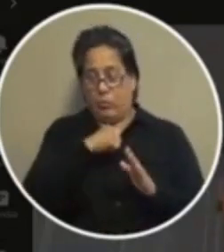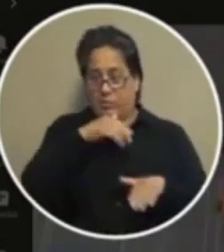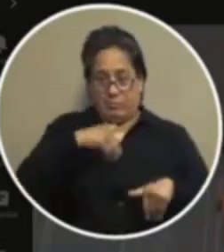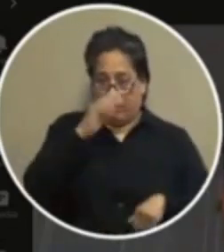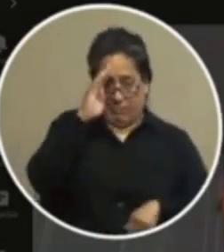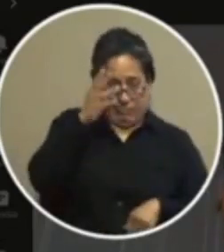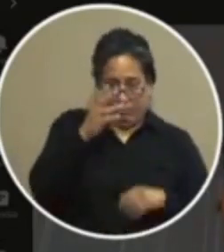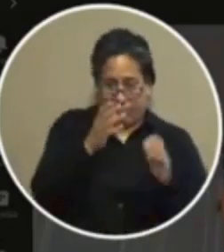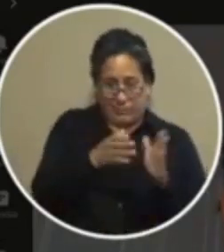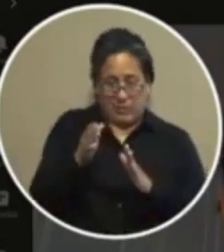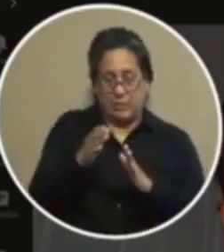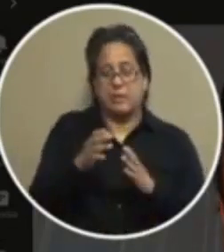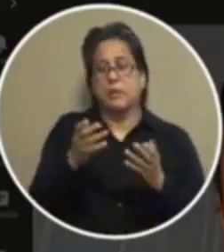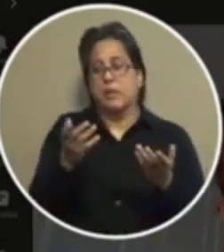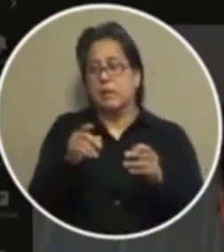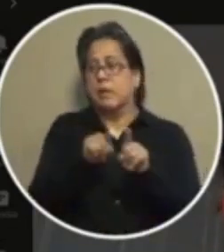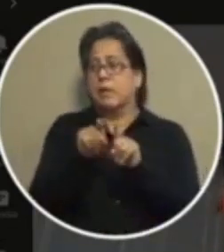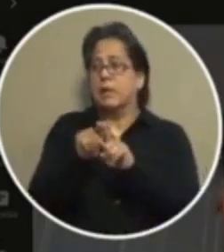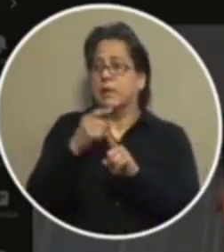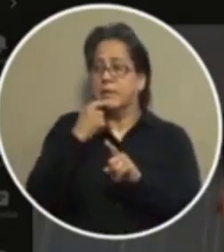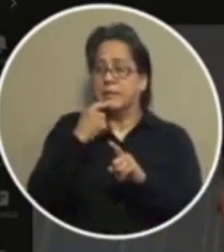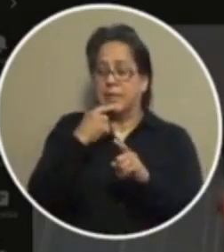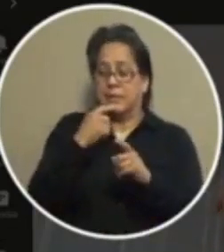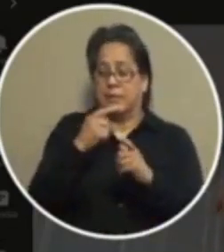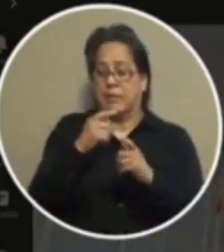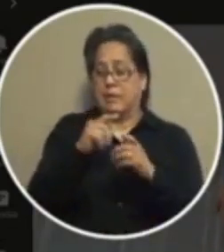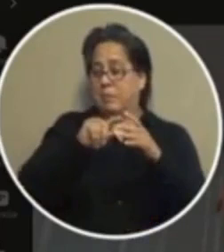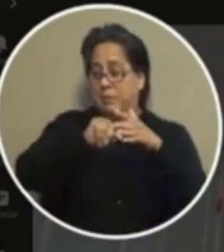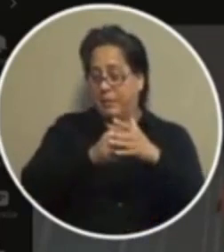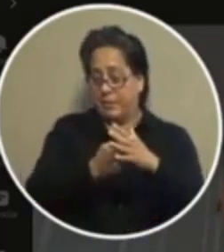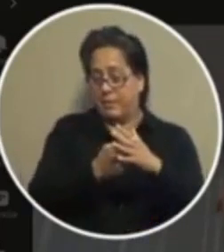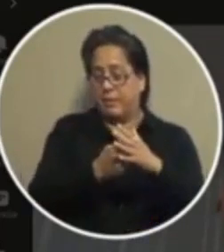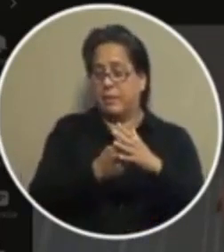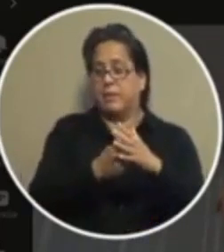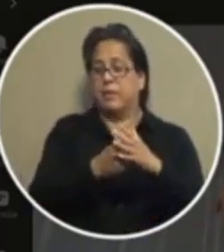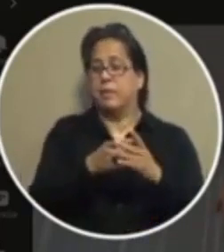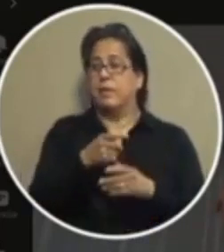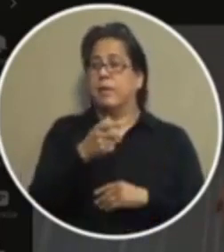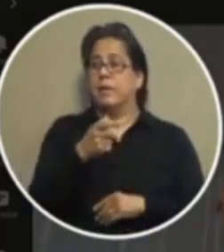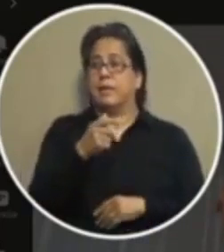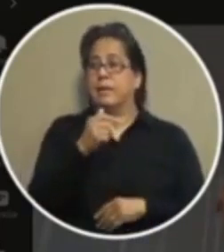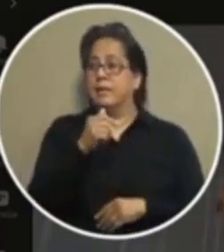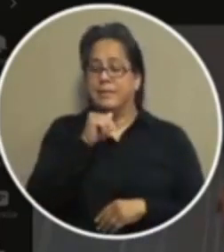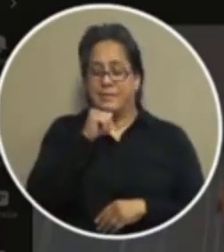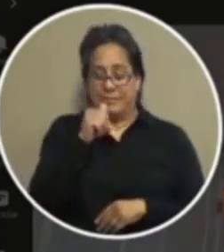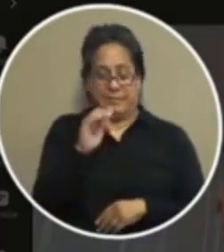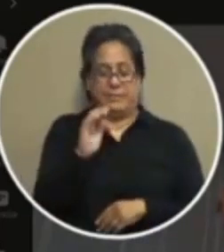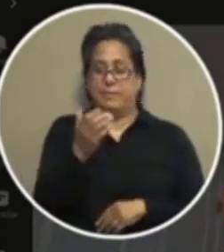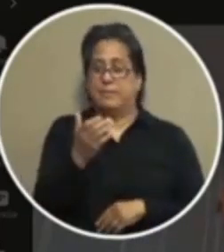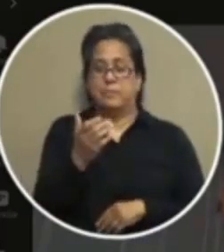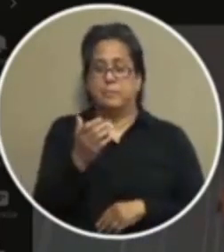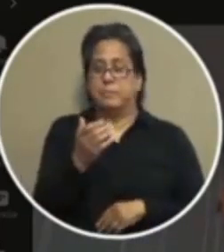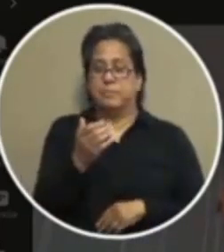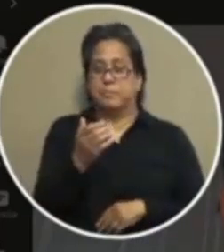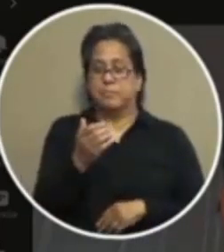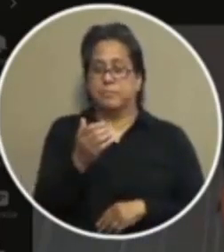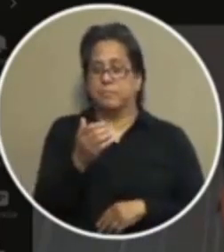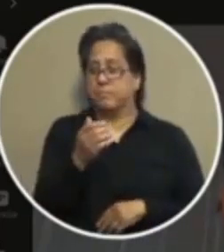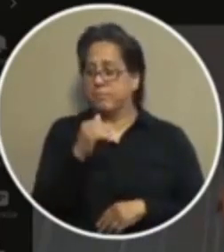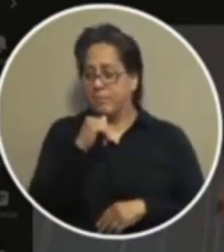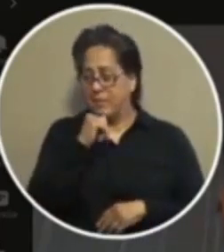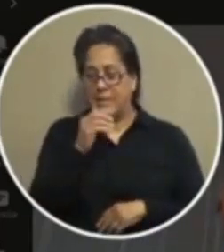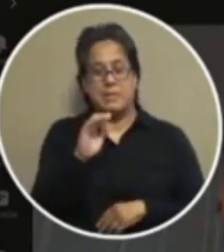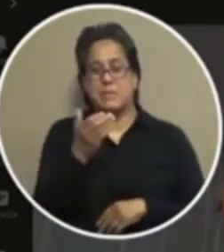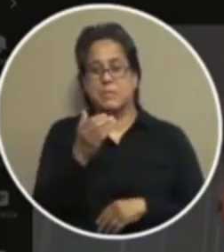well again as i said at the very outset of this there's it doesn't seem to uh it